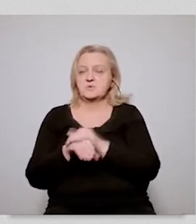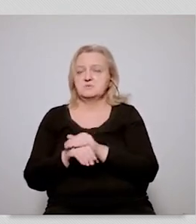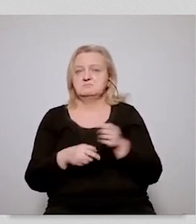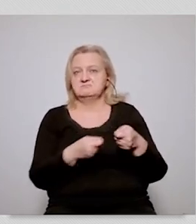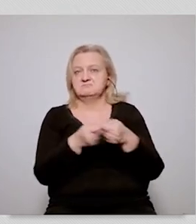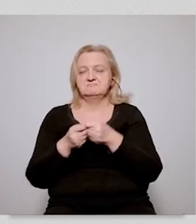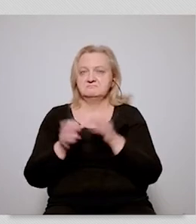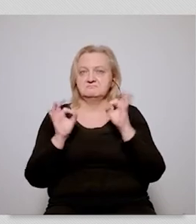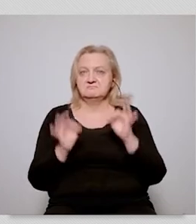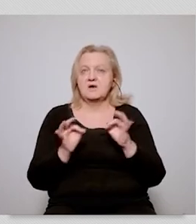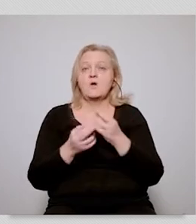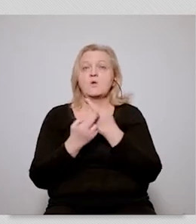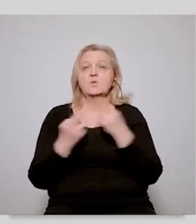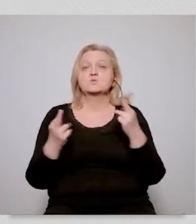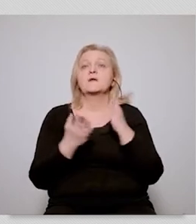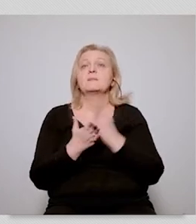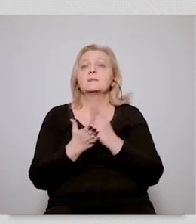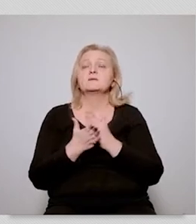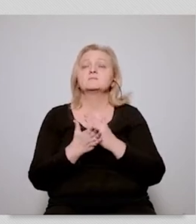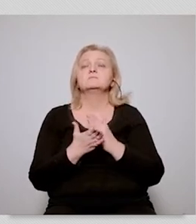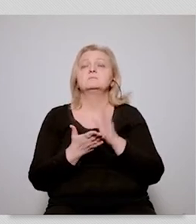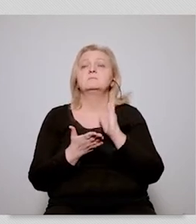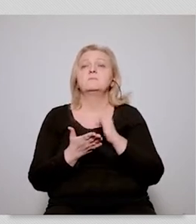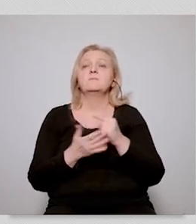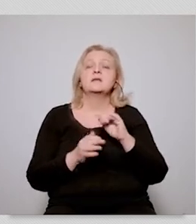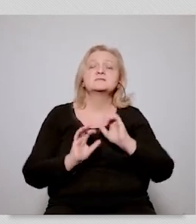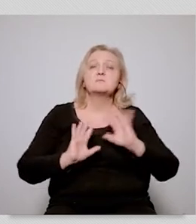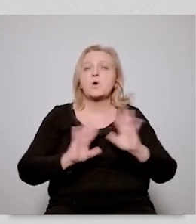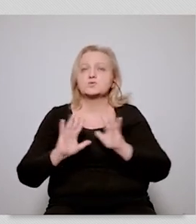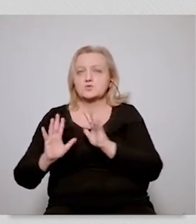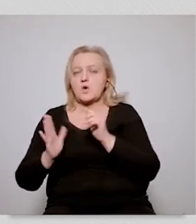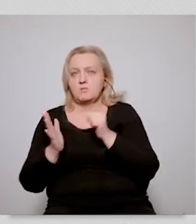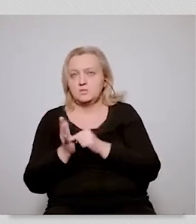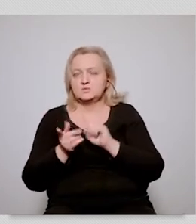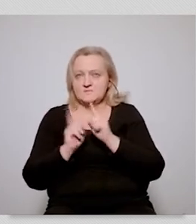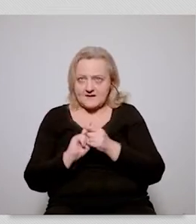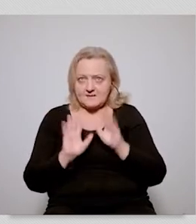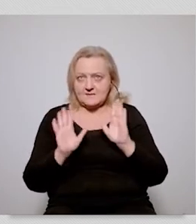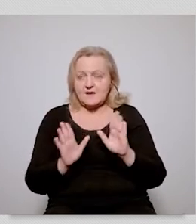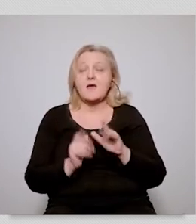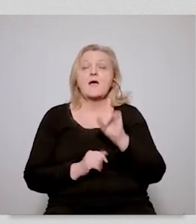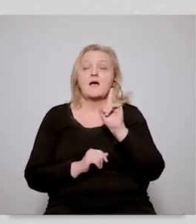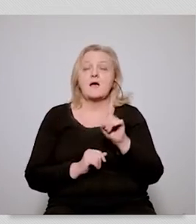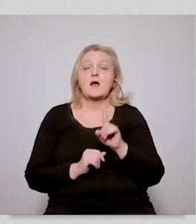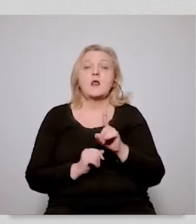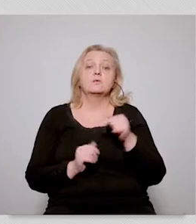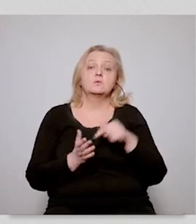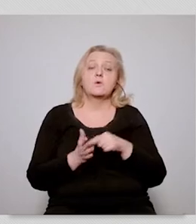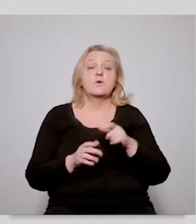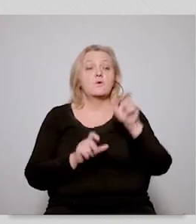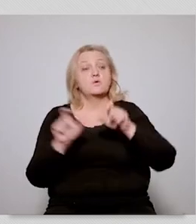for the diagnosis of course then there were some differences in terms of differences solutions uh